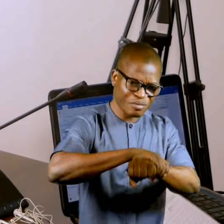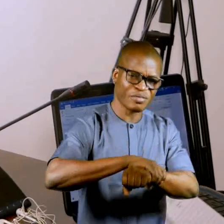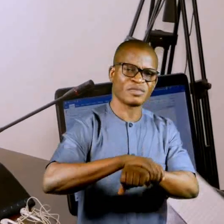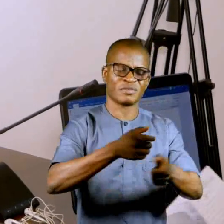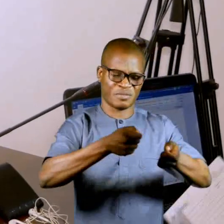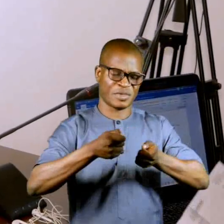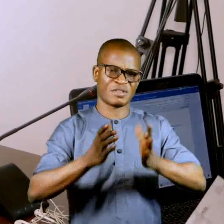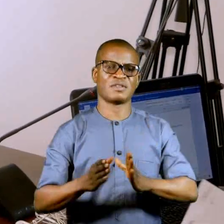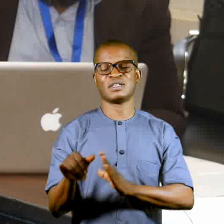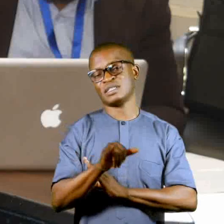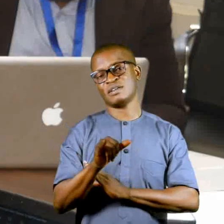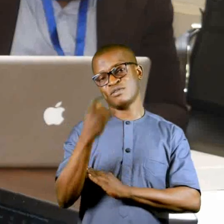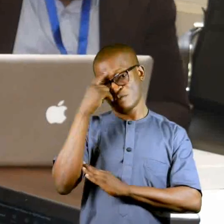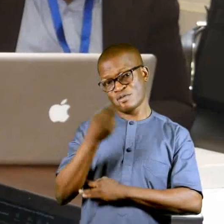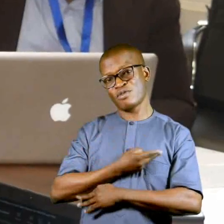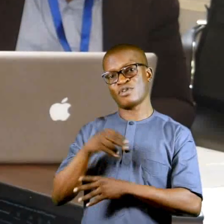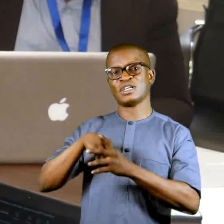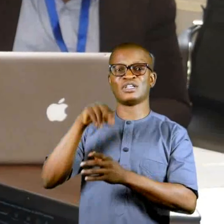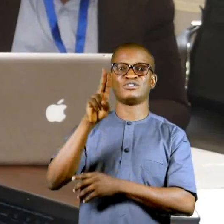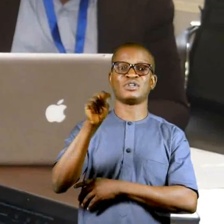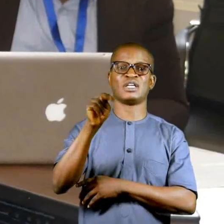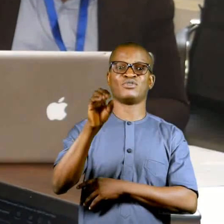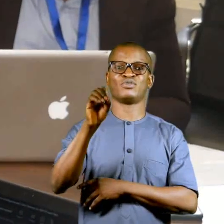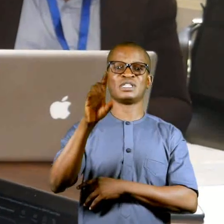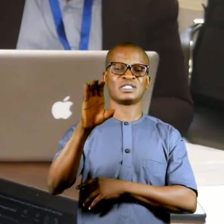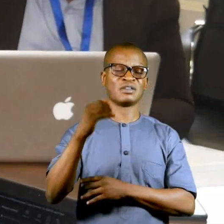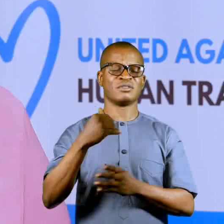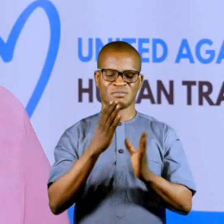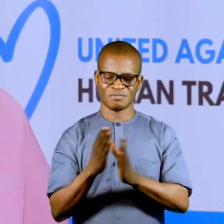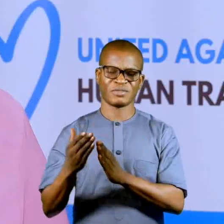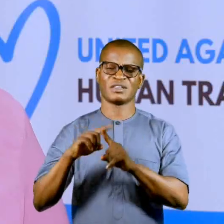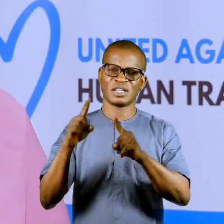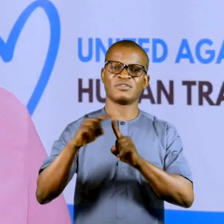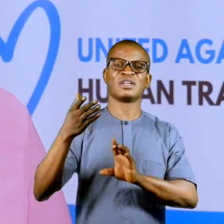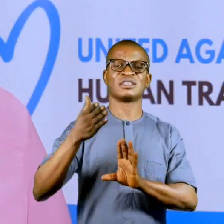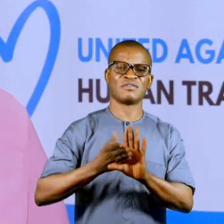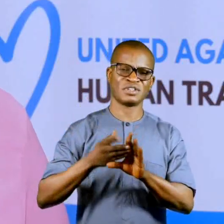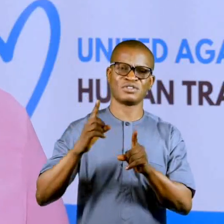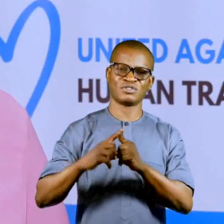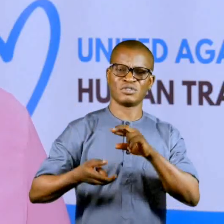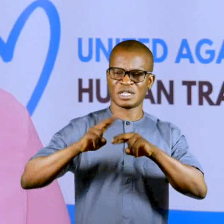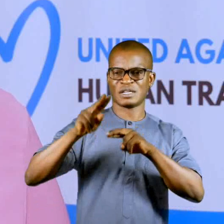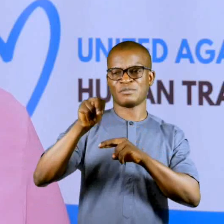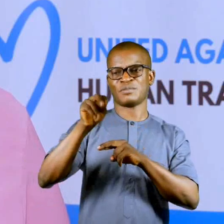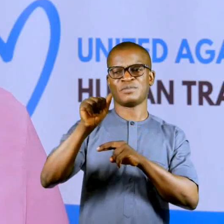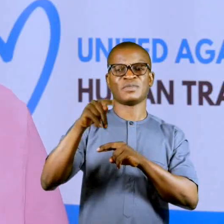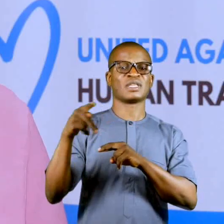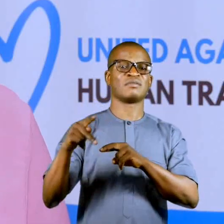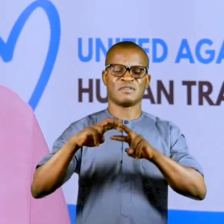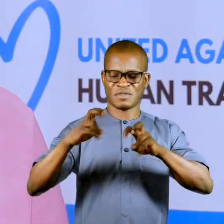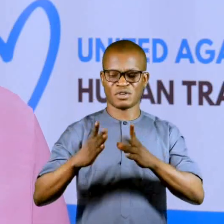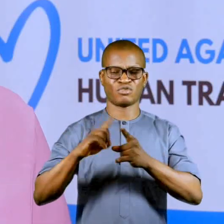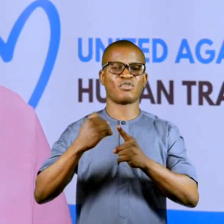traffickers in the same vein and that's why for us in UNODC we are putting a lot of intervention into upgrading the skills of Naptip investigators